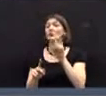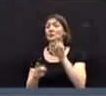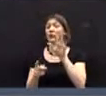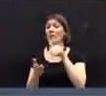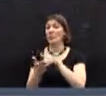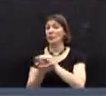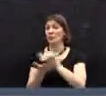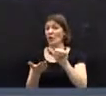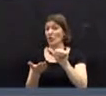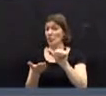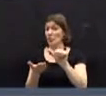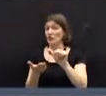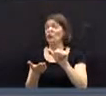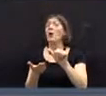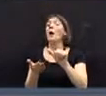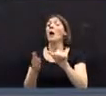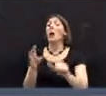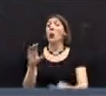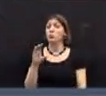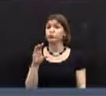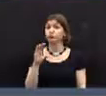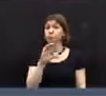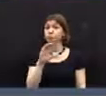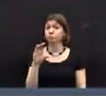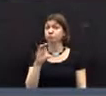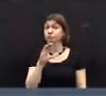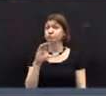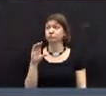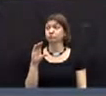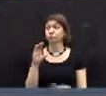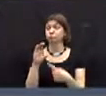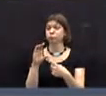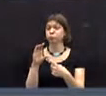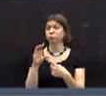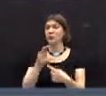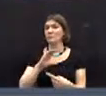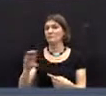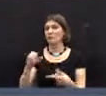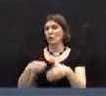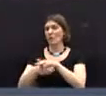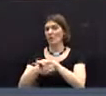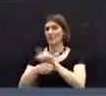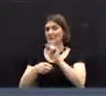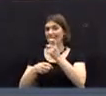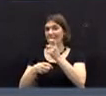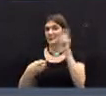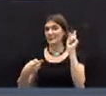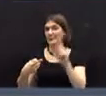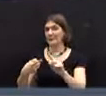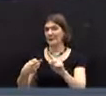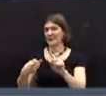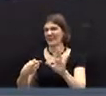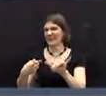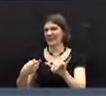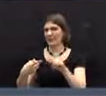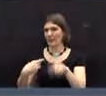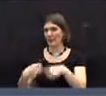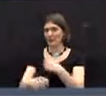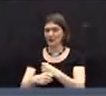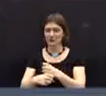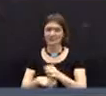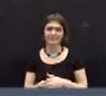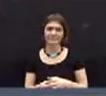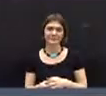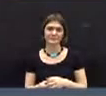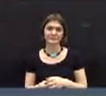,000 anticipated surplus to defray the costs that we're going to incur this coming